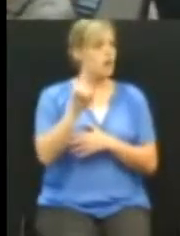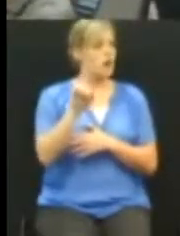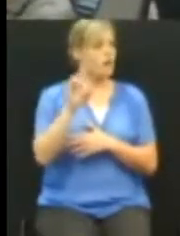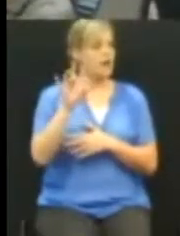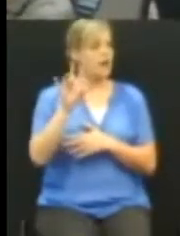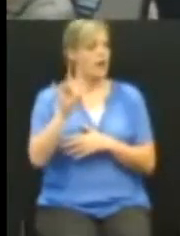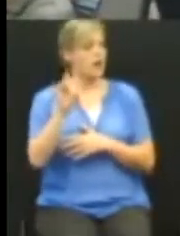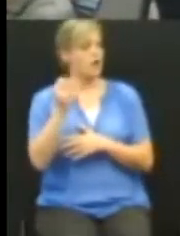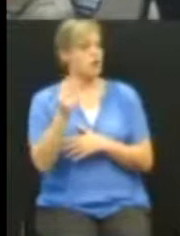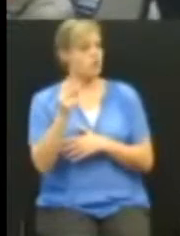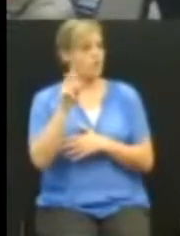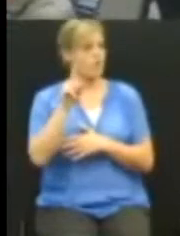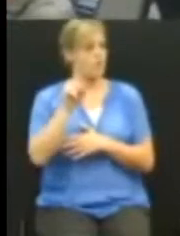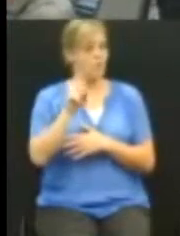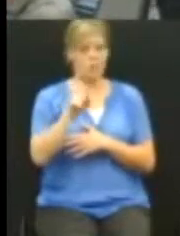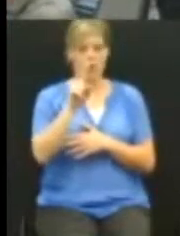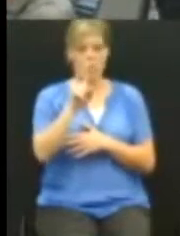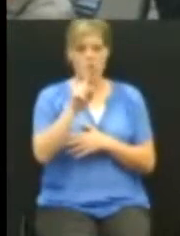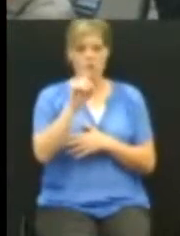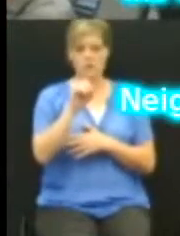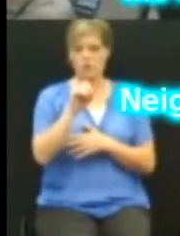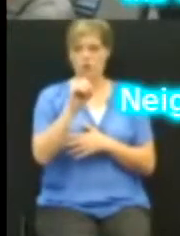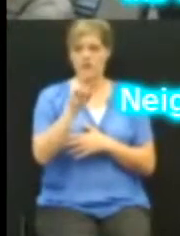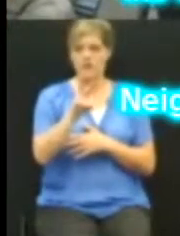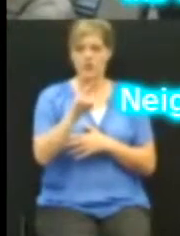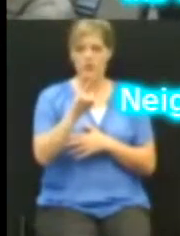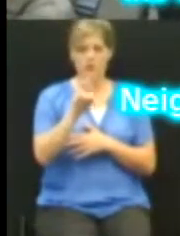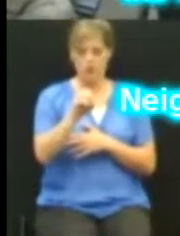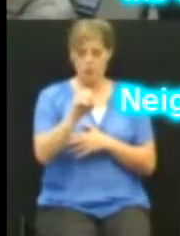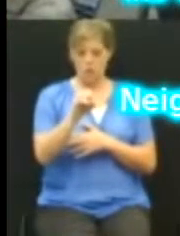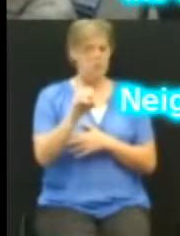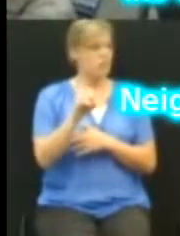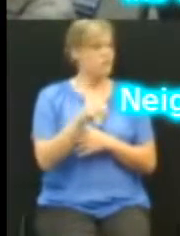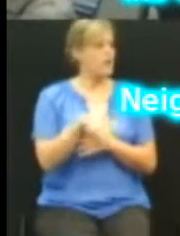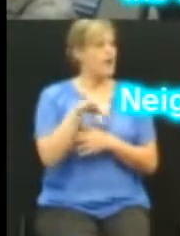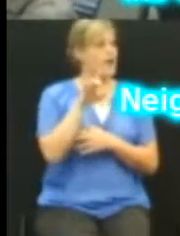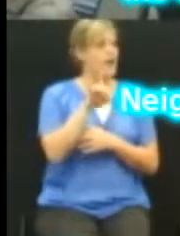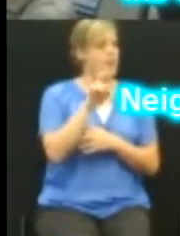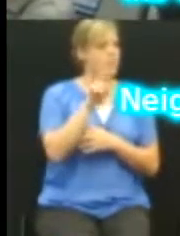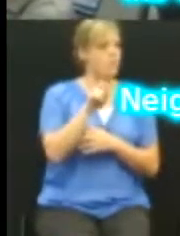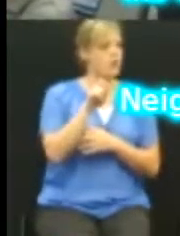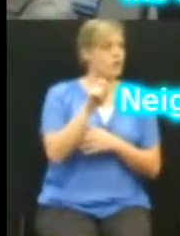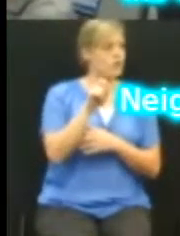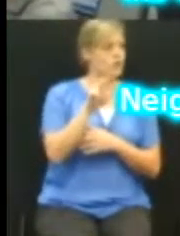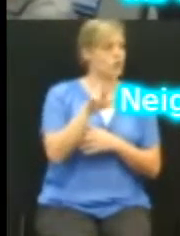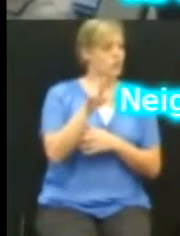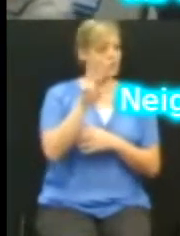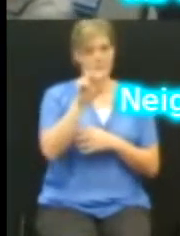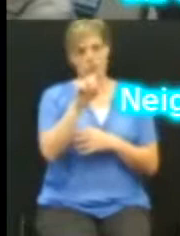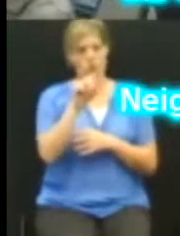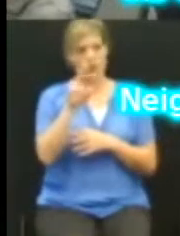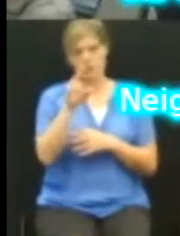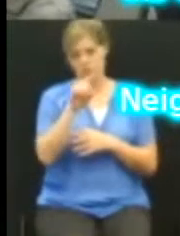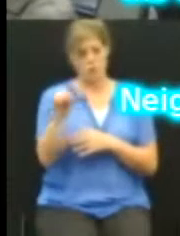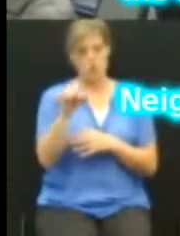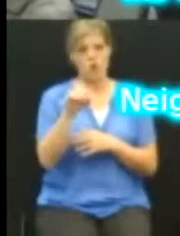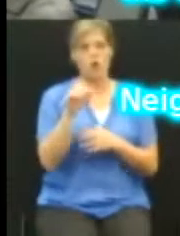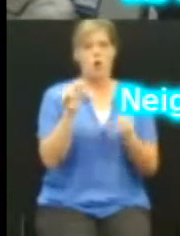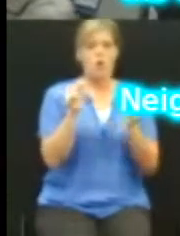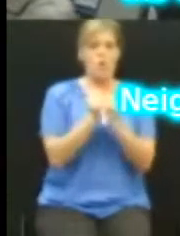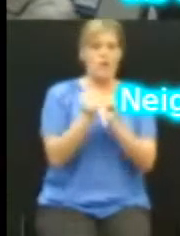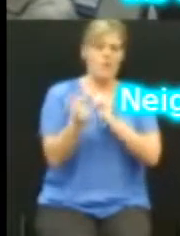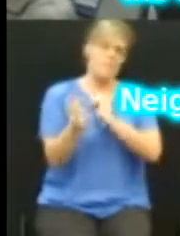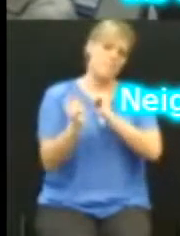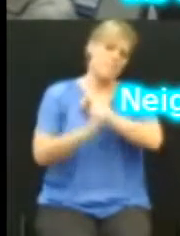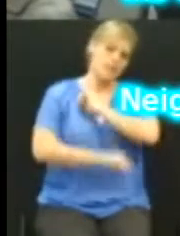.1020, 8.12.030, with the penalty of 8.12